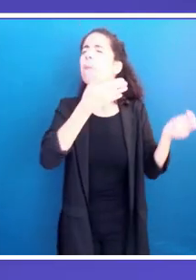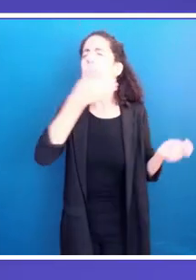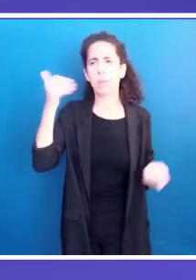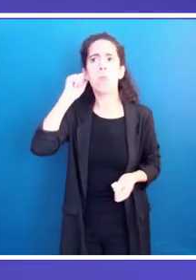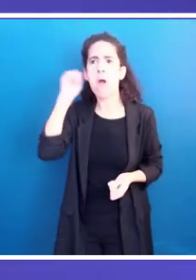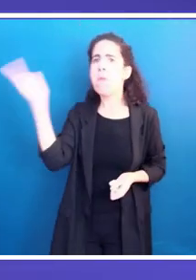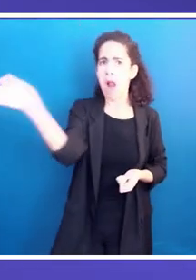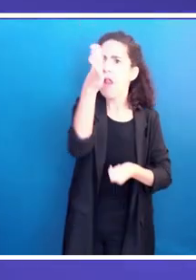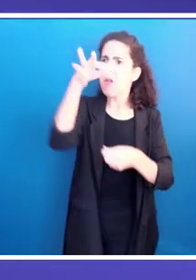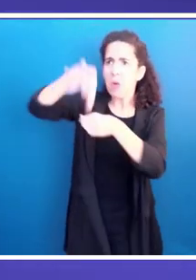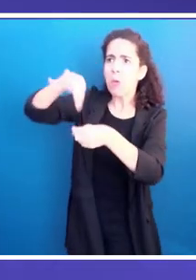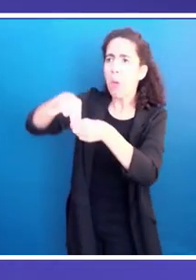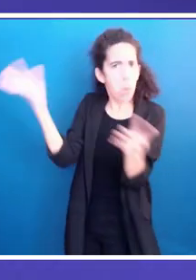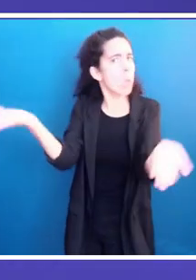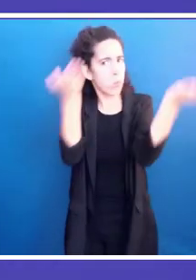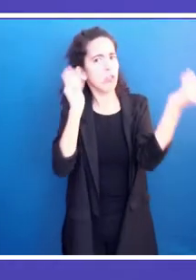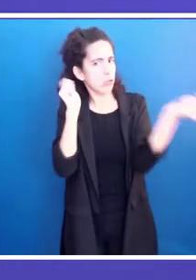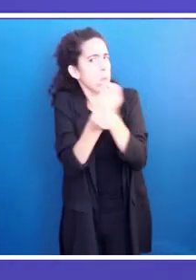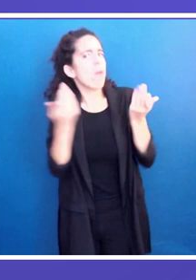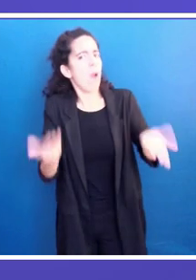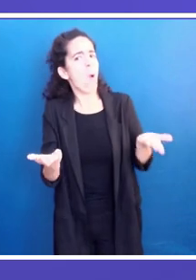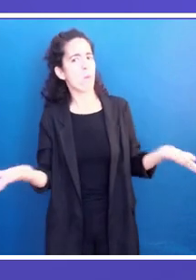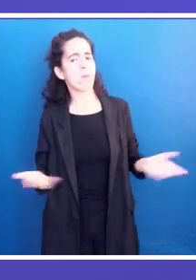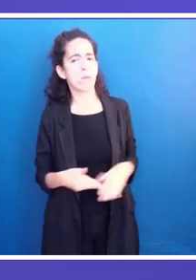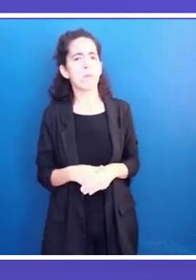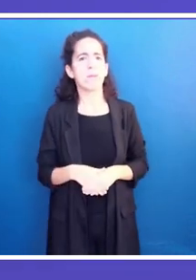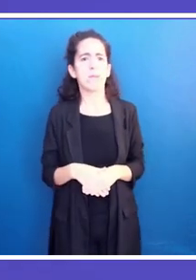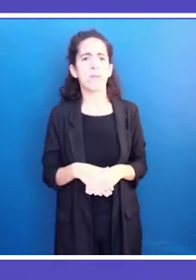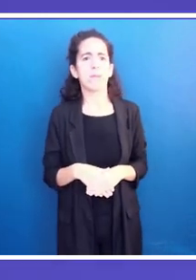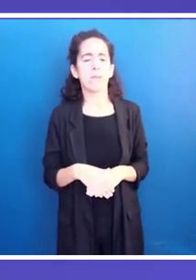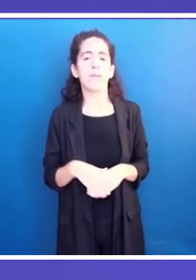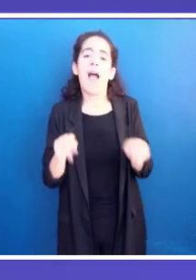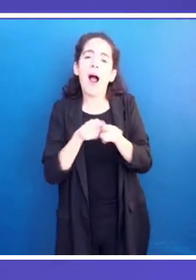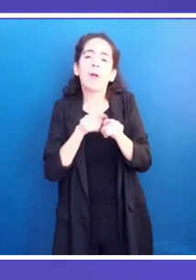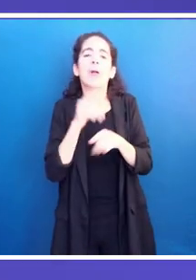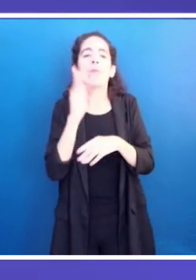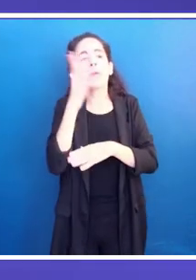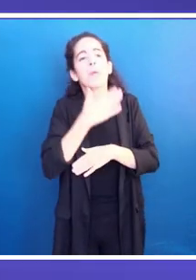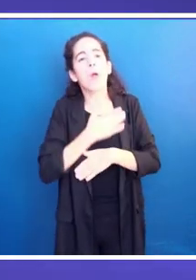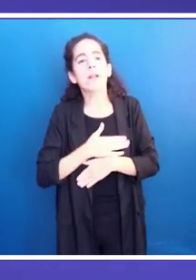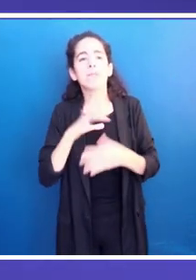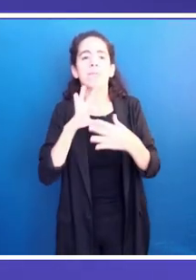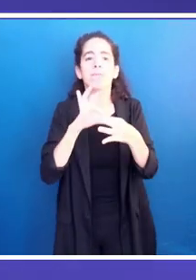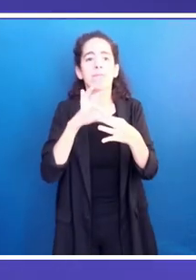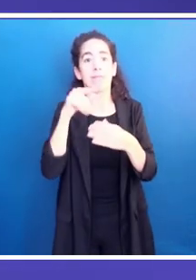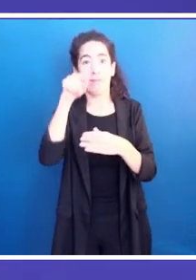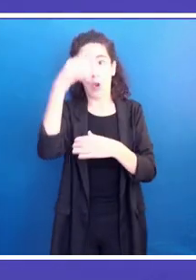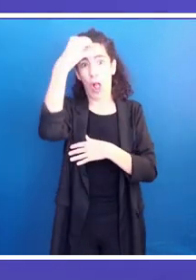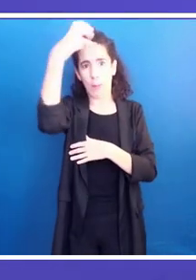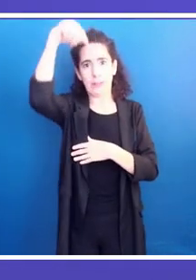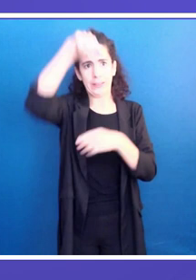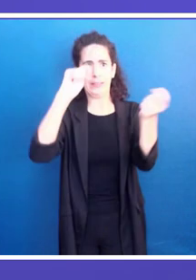municipal council. First and foremost, would like to focus that we have adopted horizontal and vertical